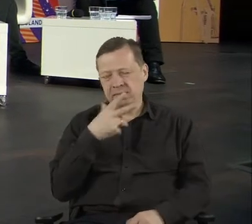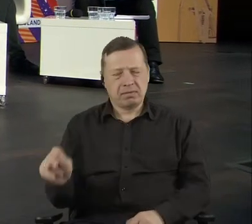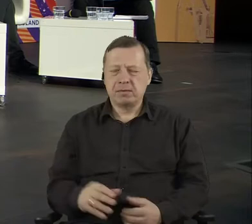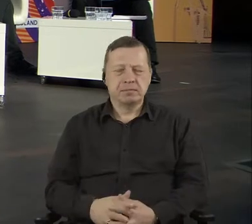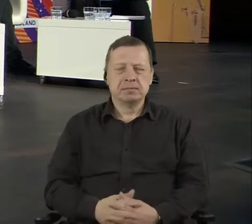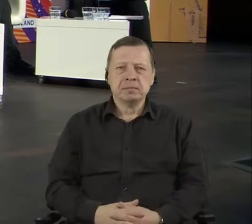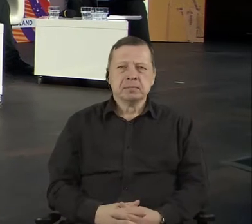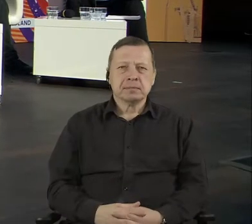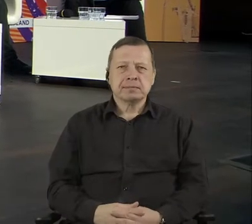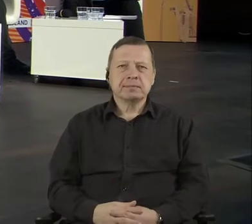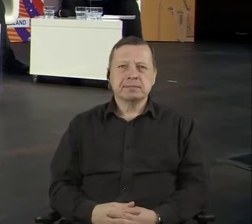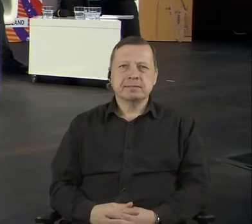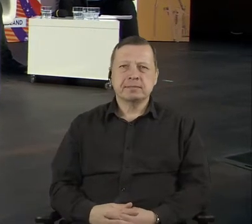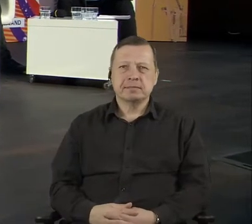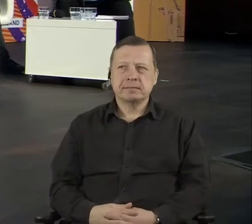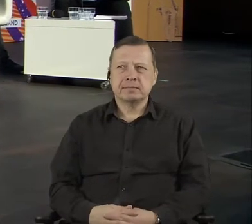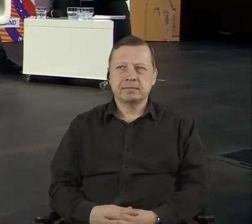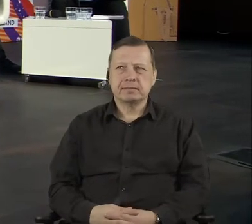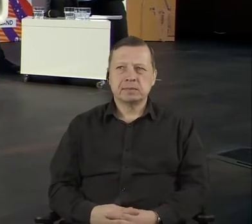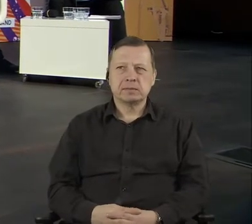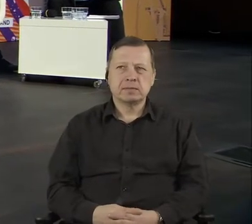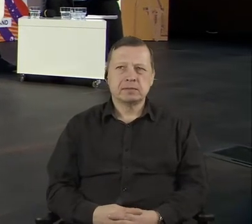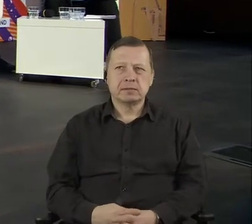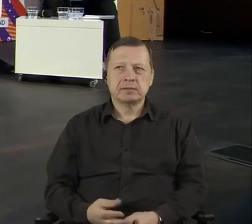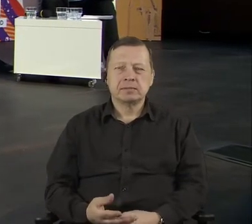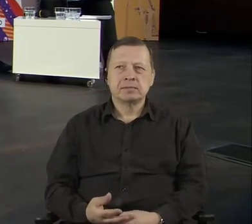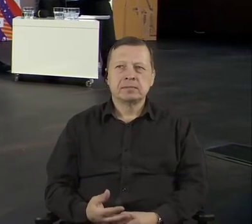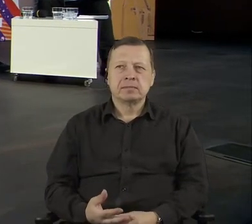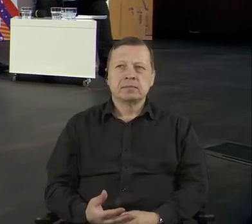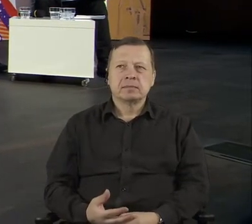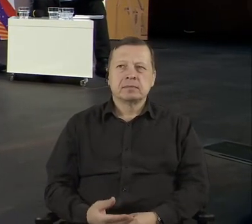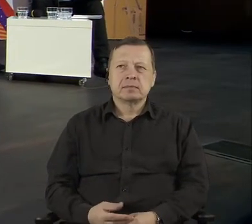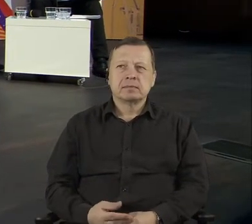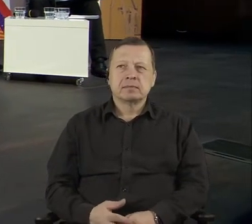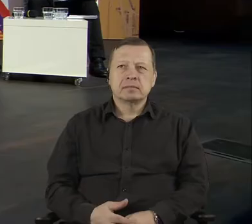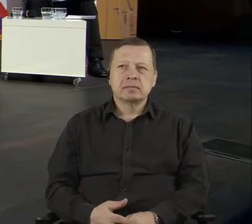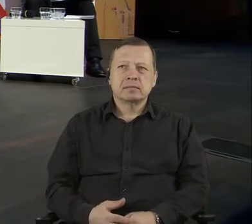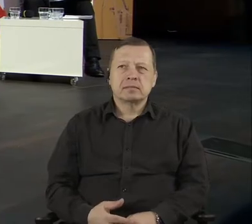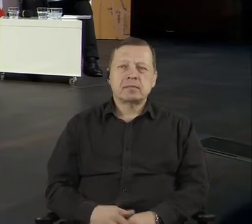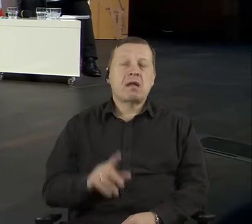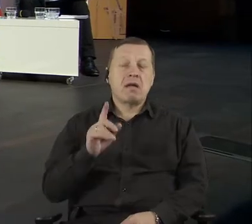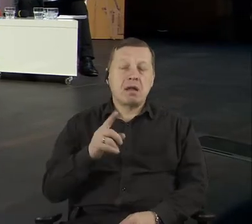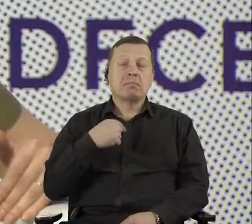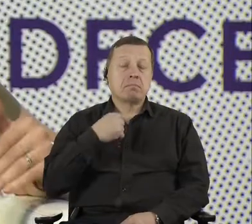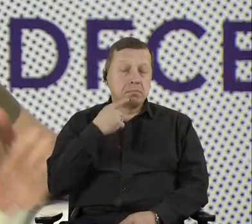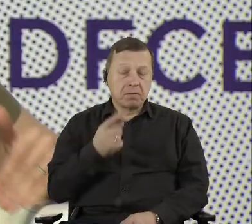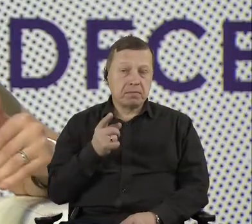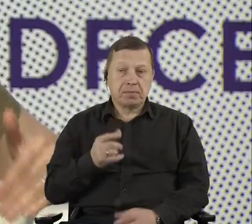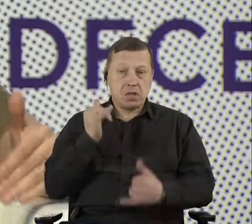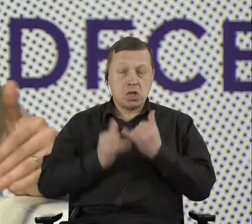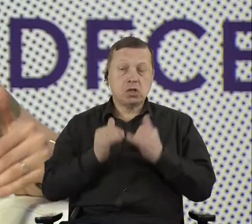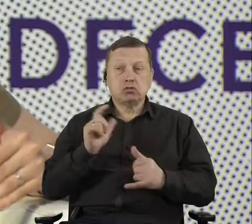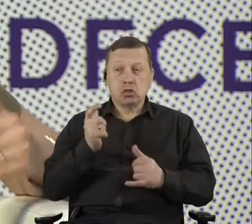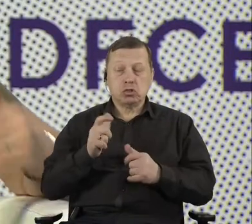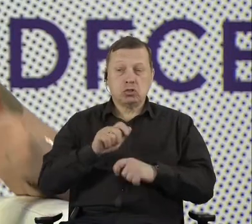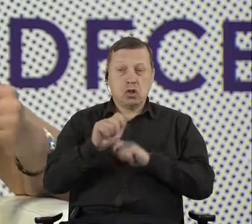So I would start from, if it's not, could be addressed by the civic tech, then maybe it should be addressed on, uh, the local level. But, of course,